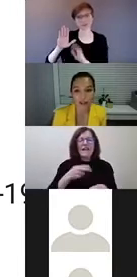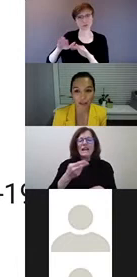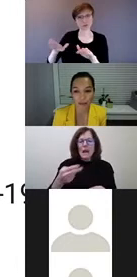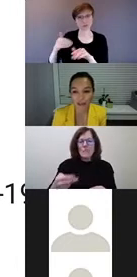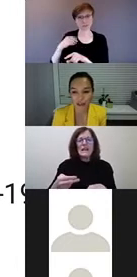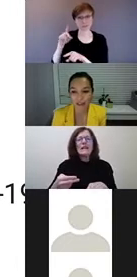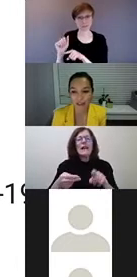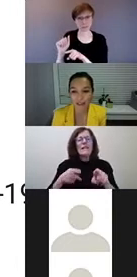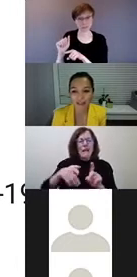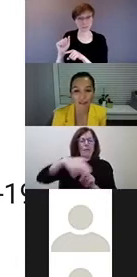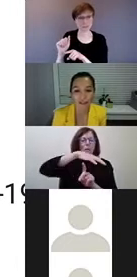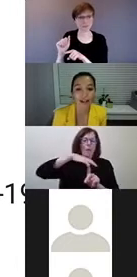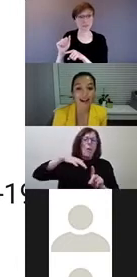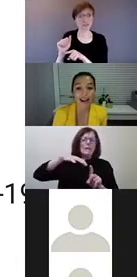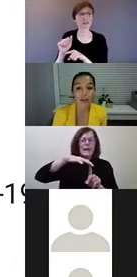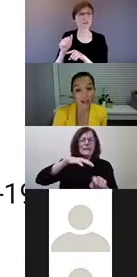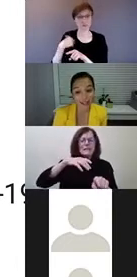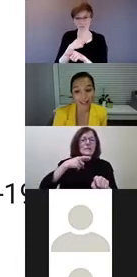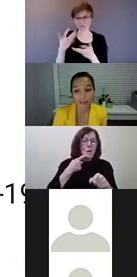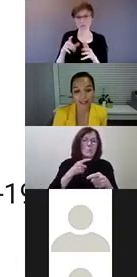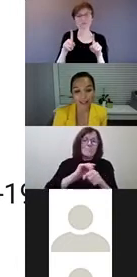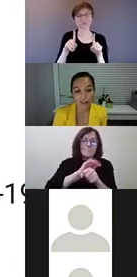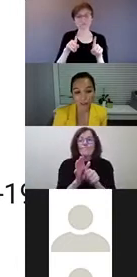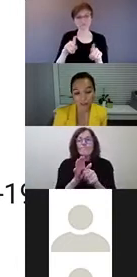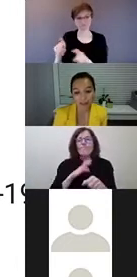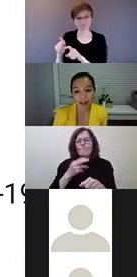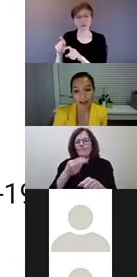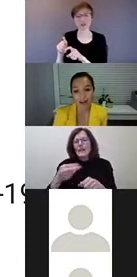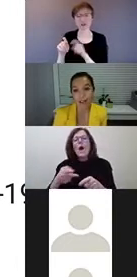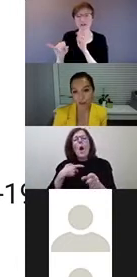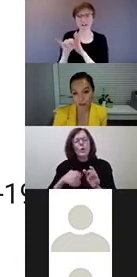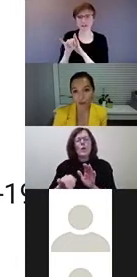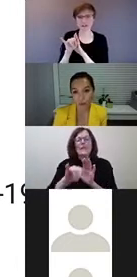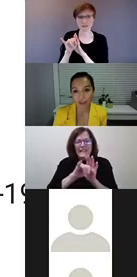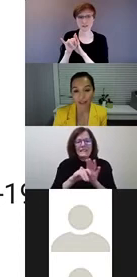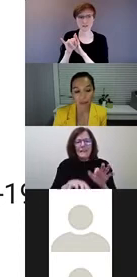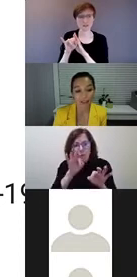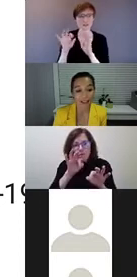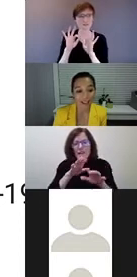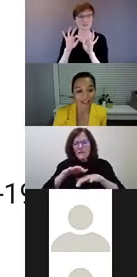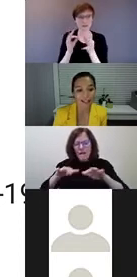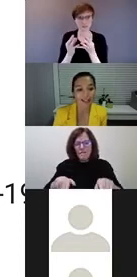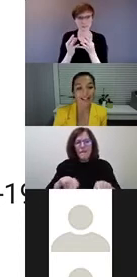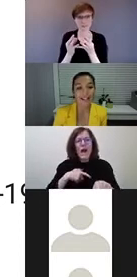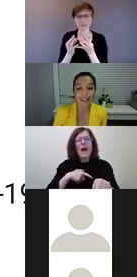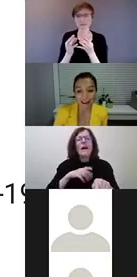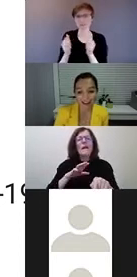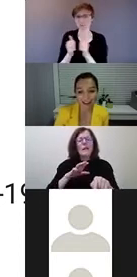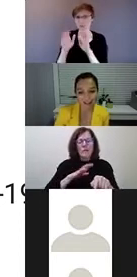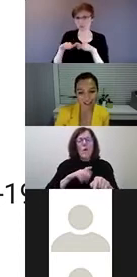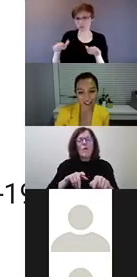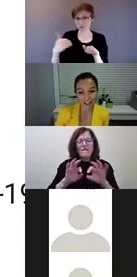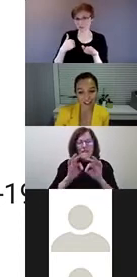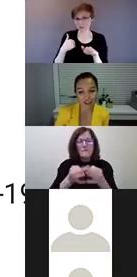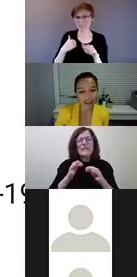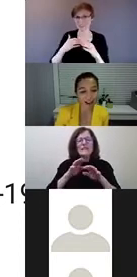context of the WHO Disability Survey, and we identified that families of children with disabilities in Canada, they are